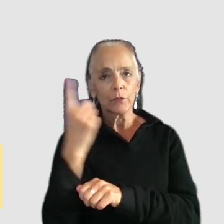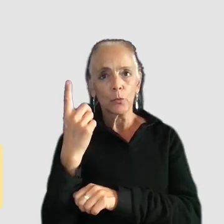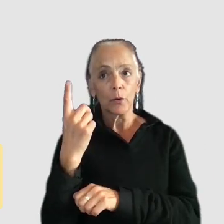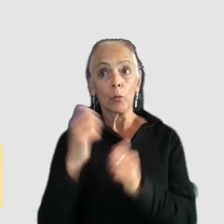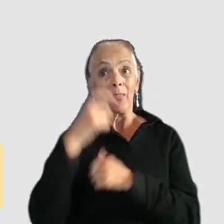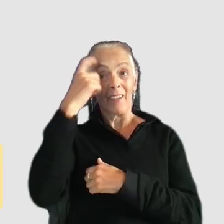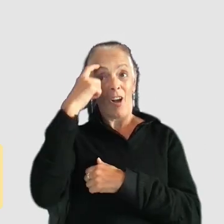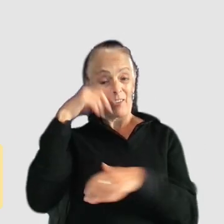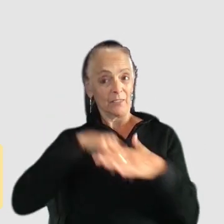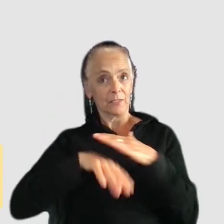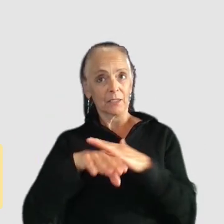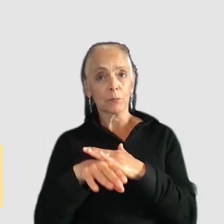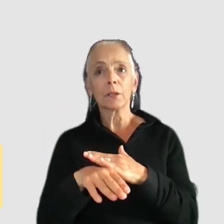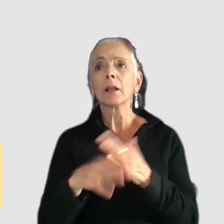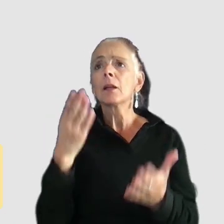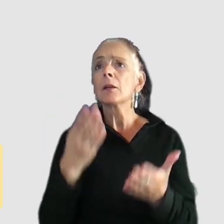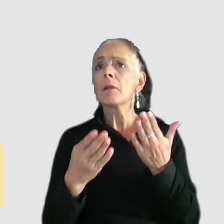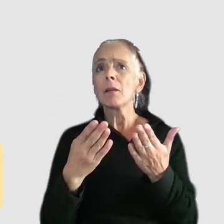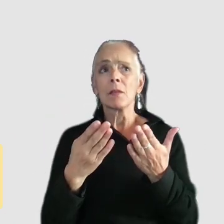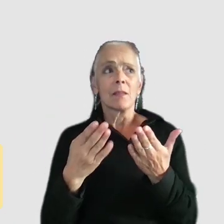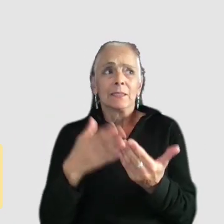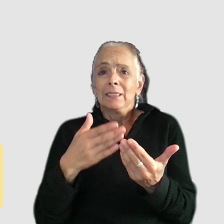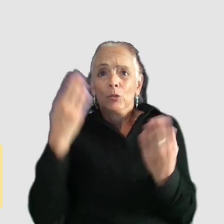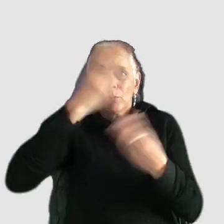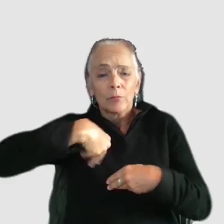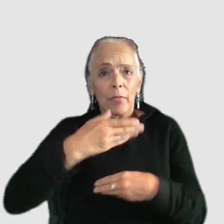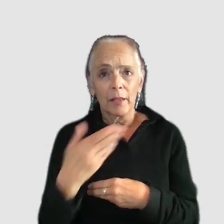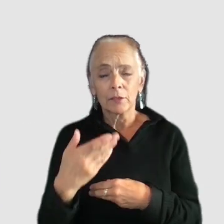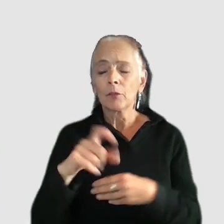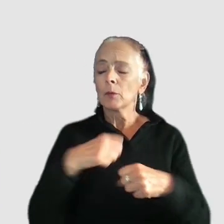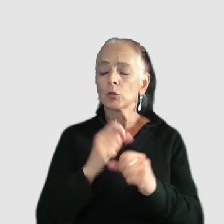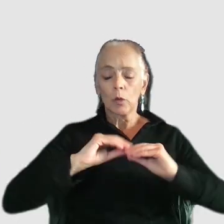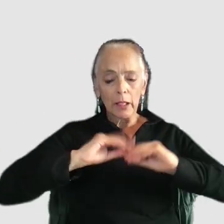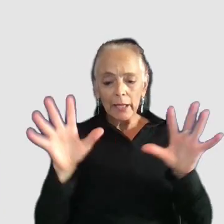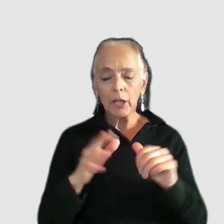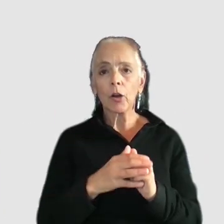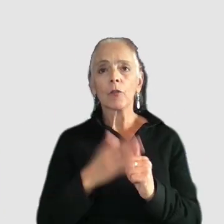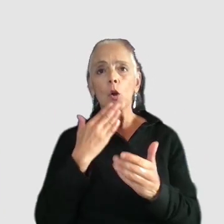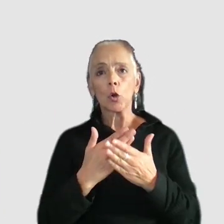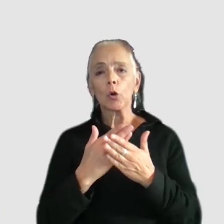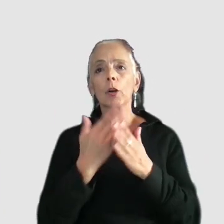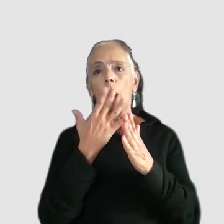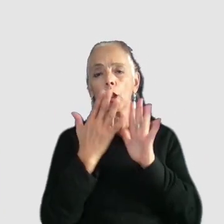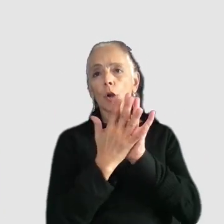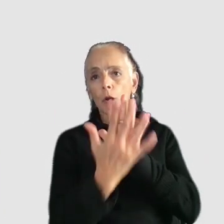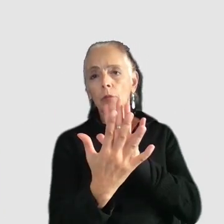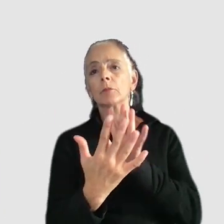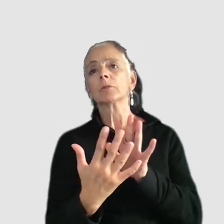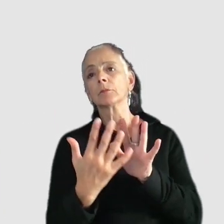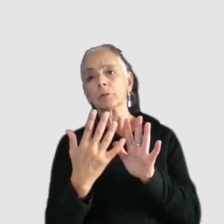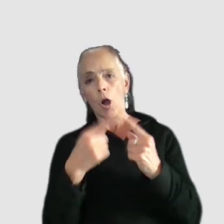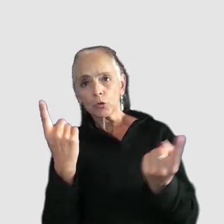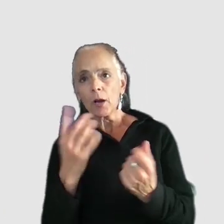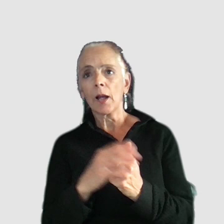accessibility things can be very easily missed so we want to make sure that they're clear they've got good contrast and they draw the player's eye